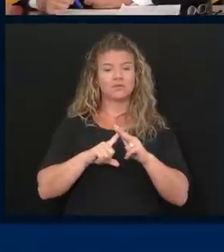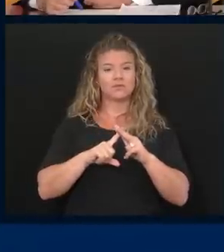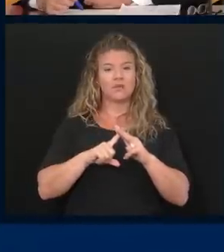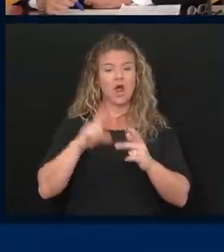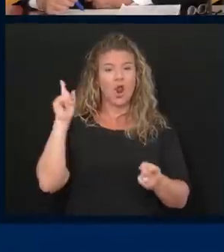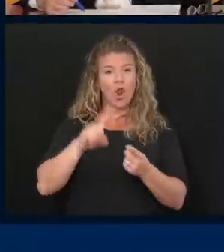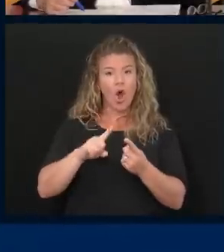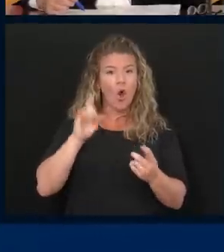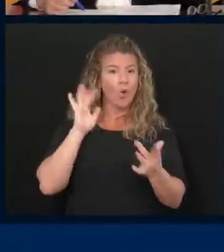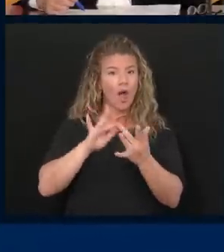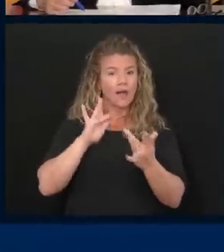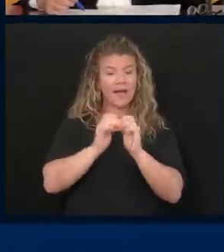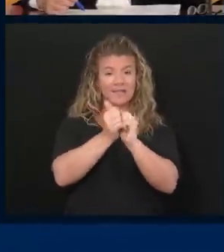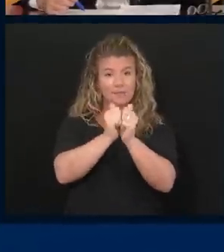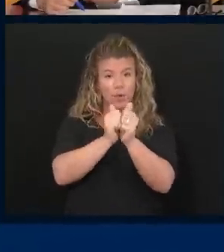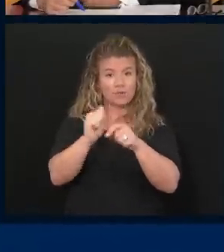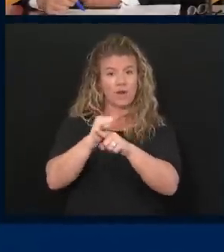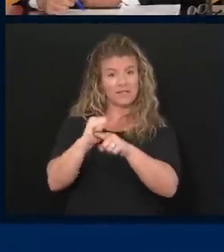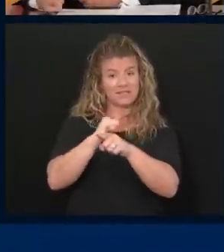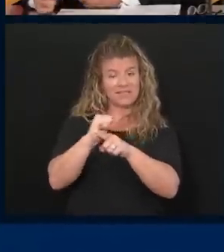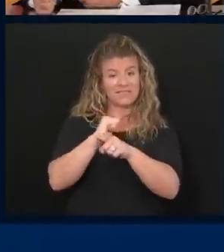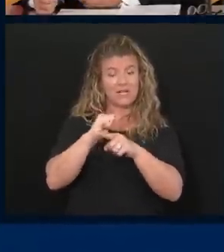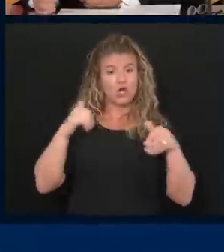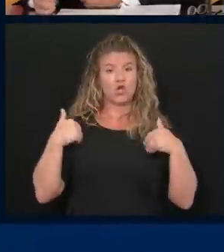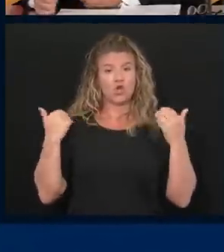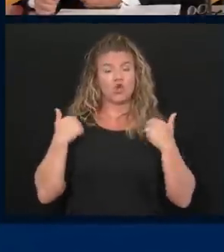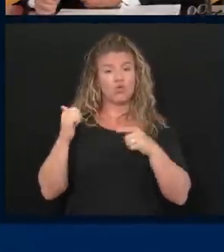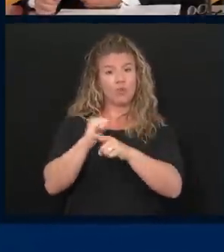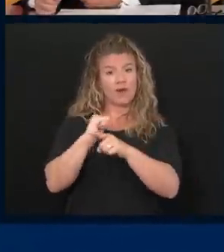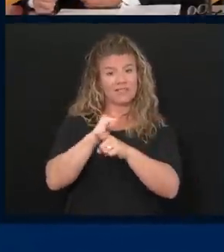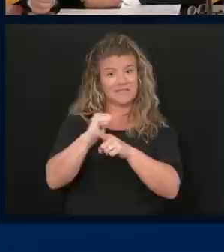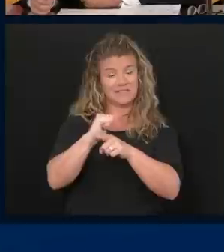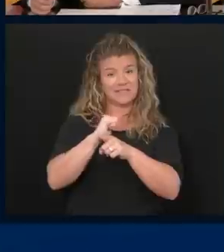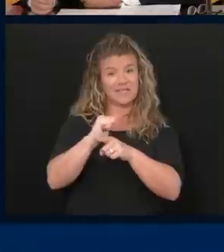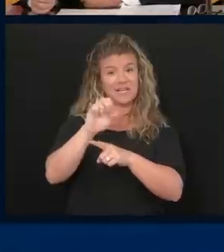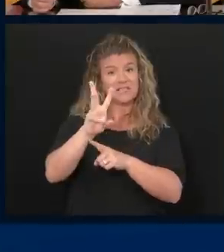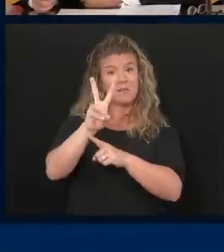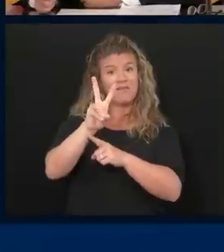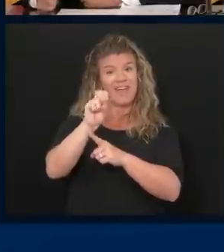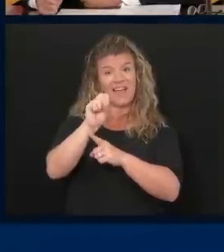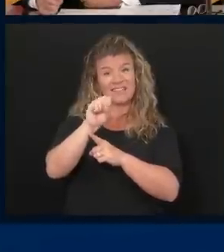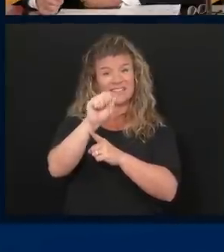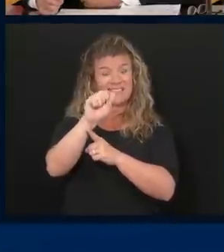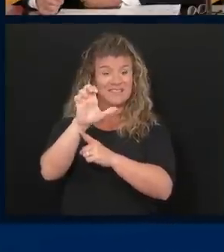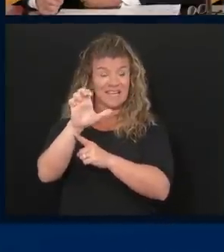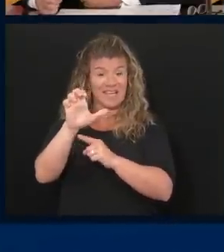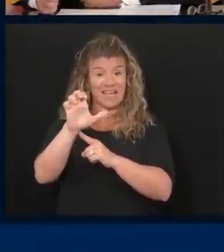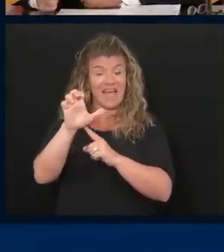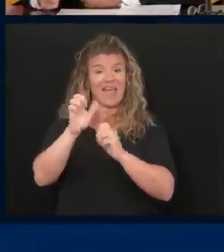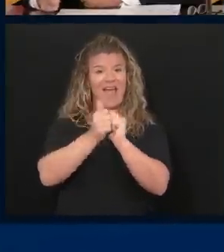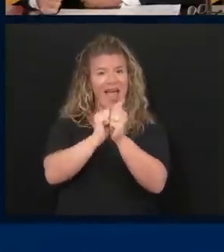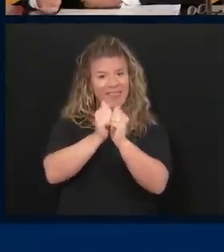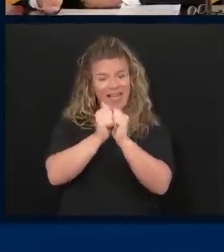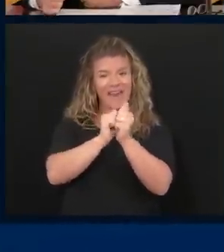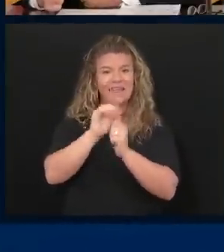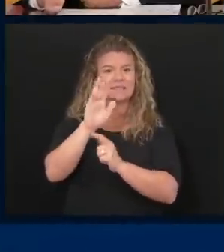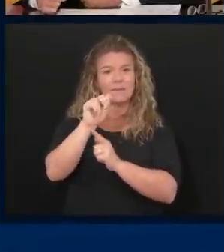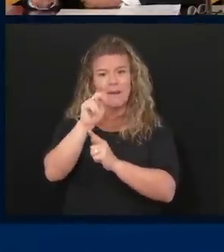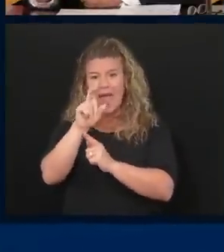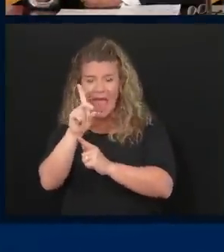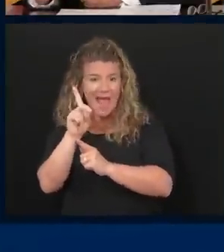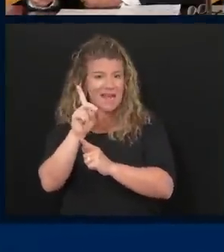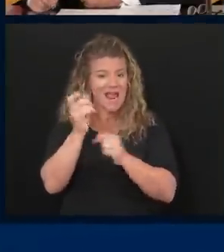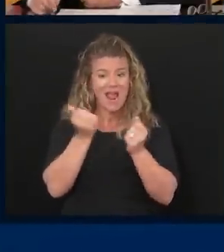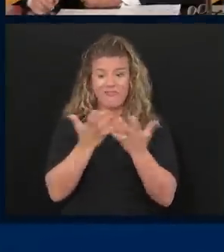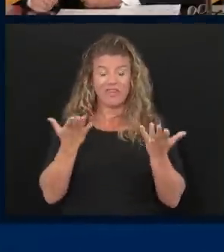-contact sports practices, youth practices, the WVSSAC athletics and band stuff is